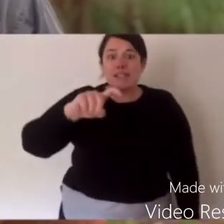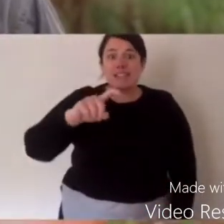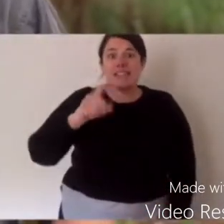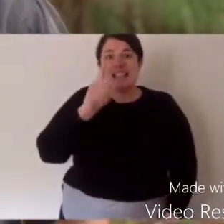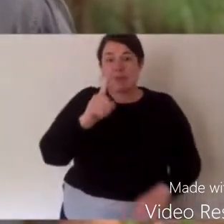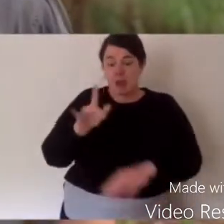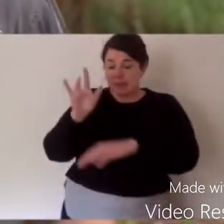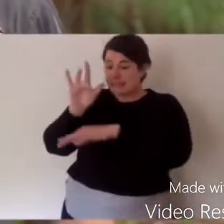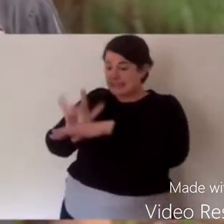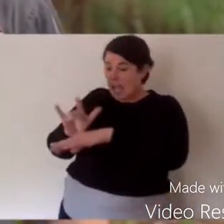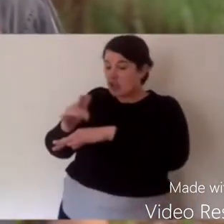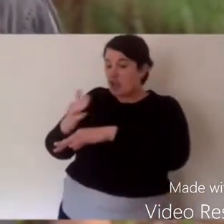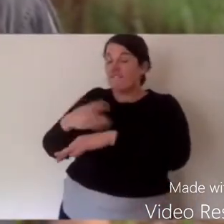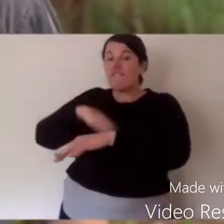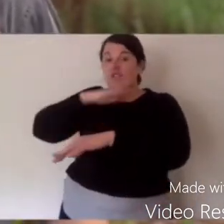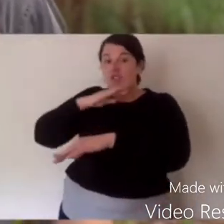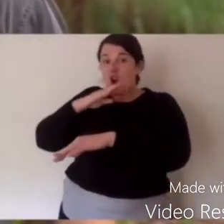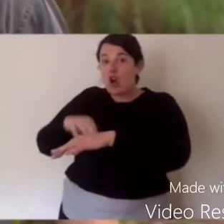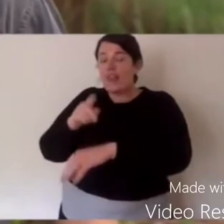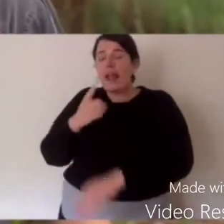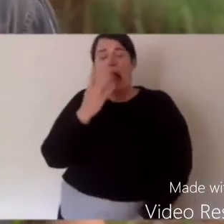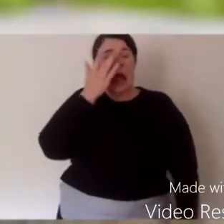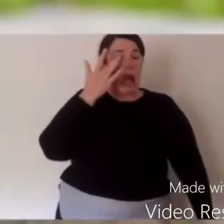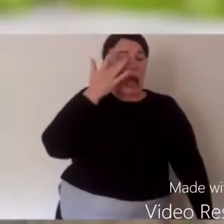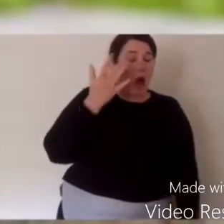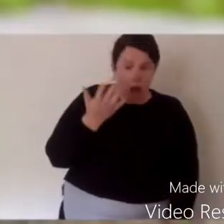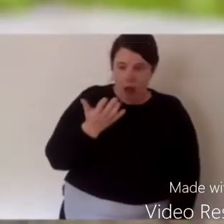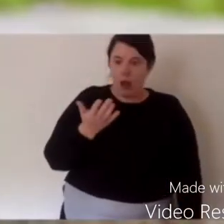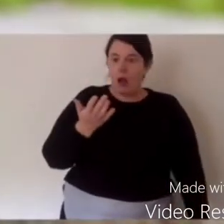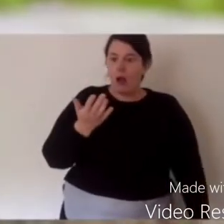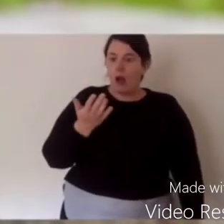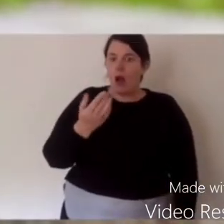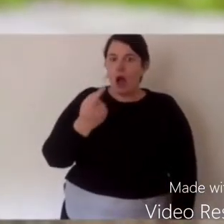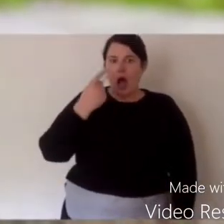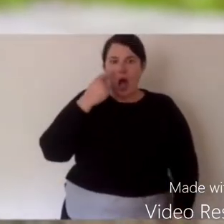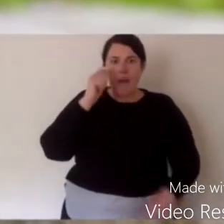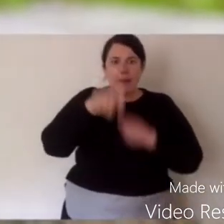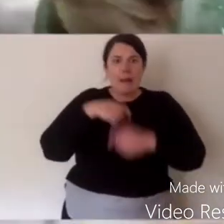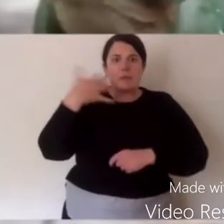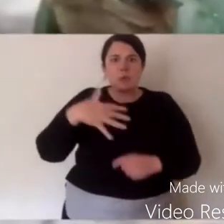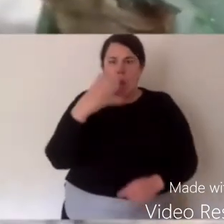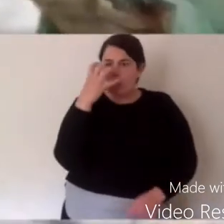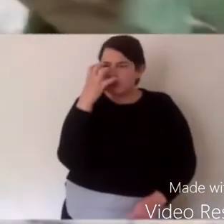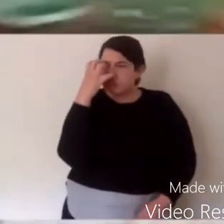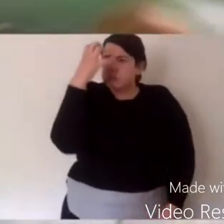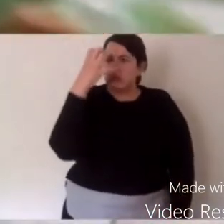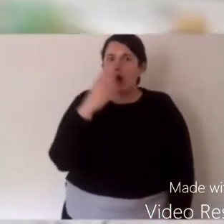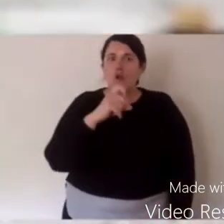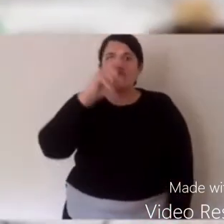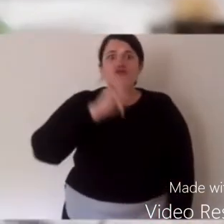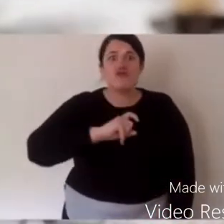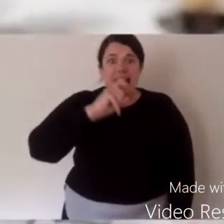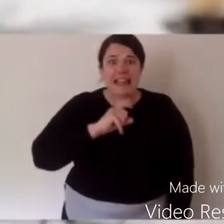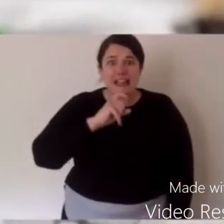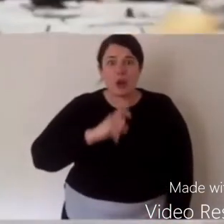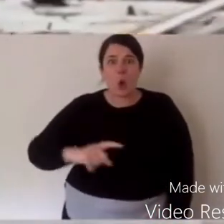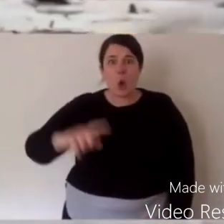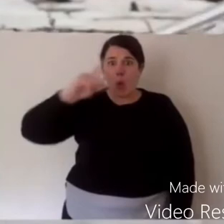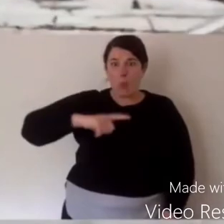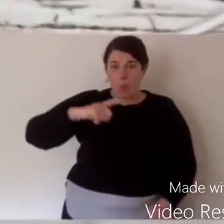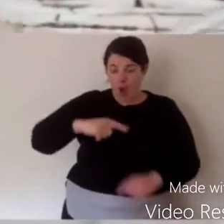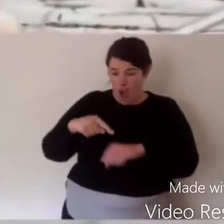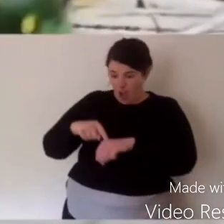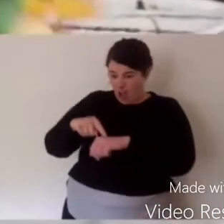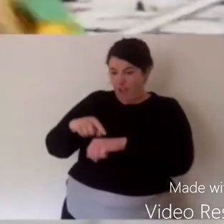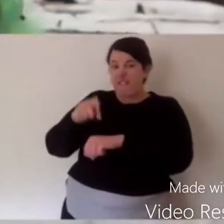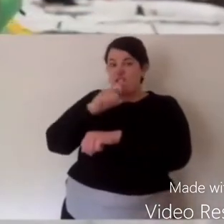heaps of times. You touch a frog, and then you rub your eye, and your eye gets sore, gets red, because the frog had